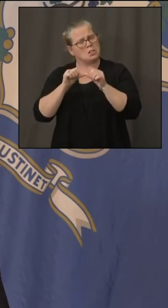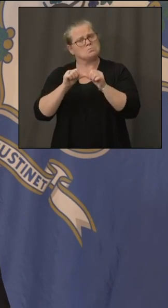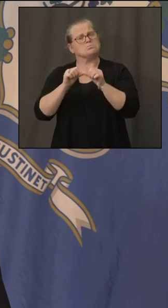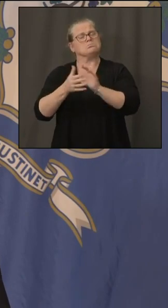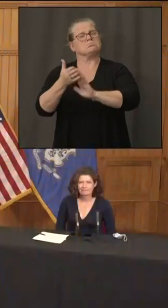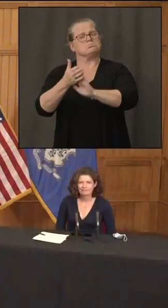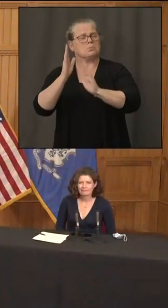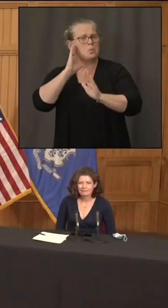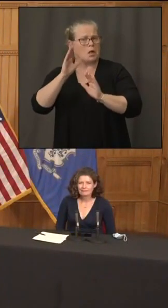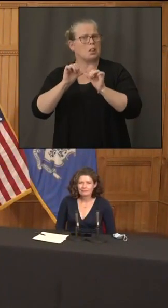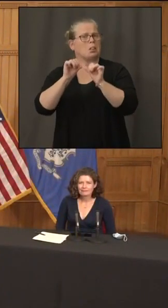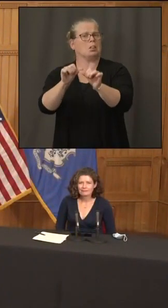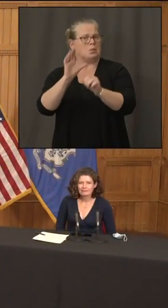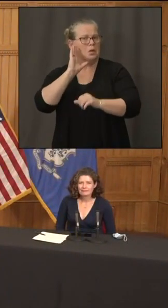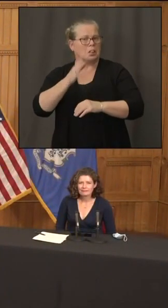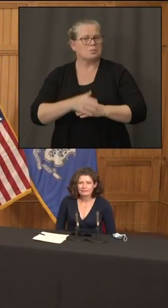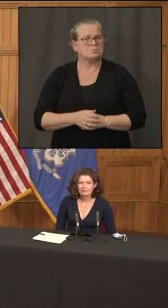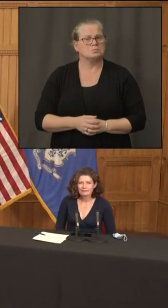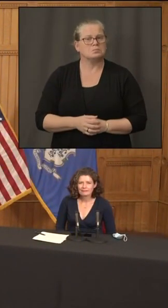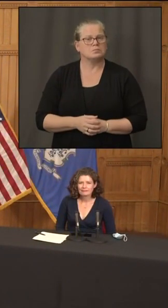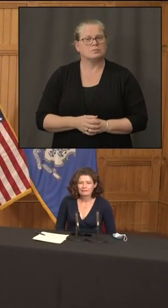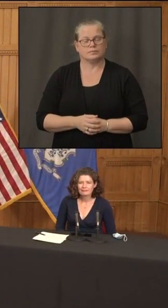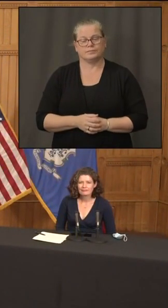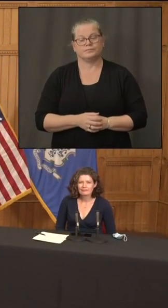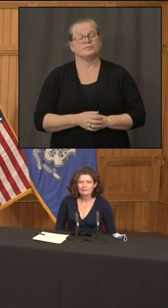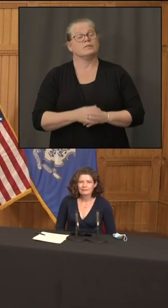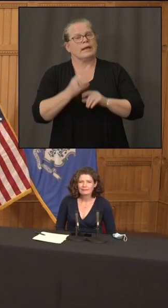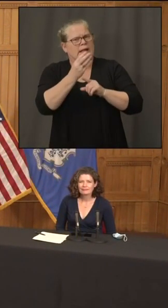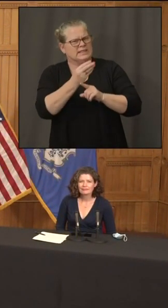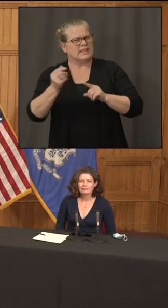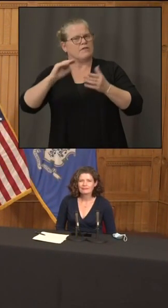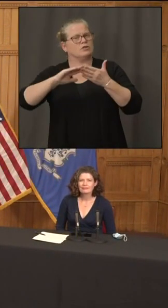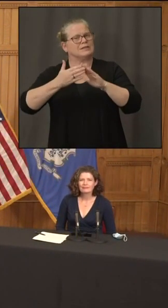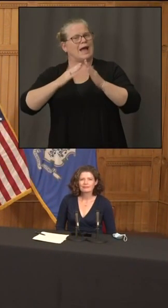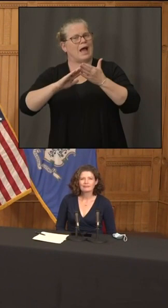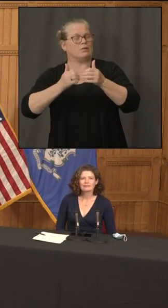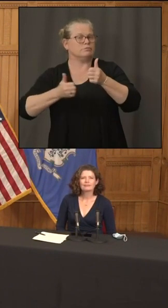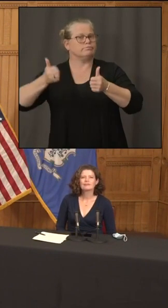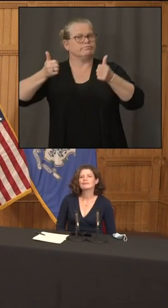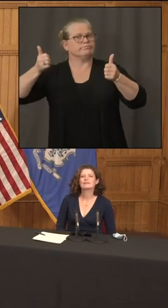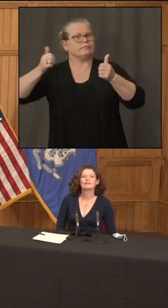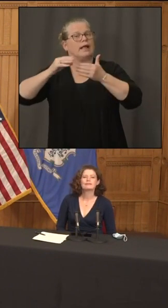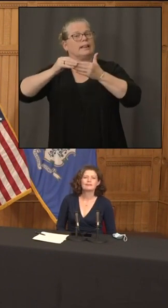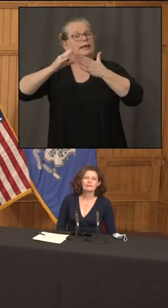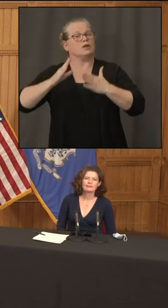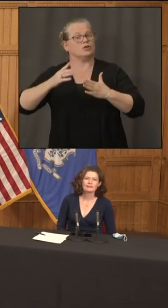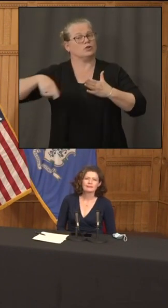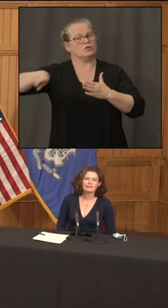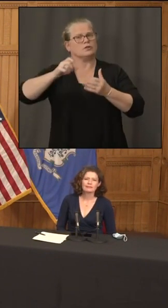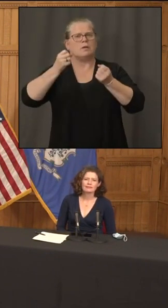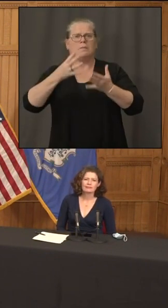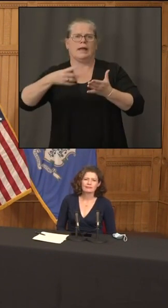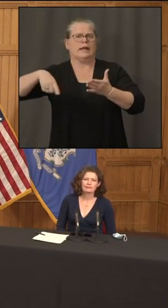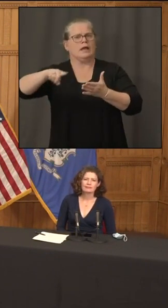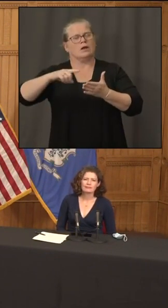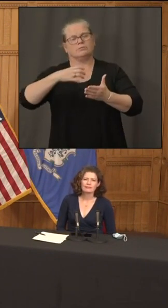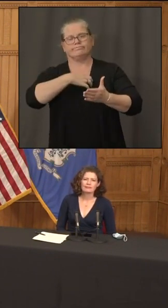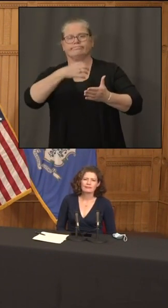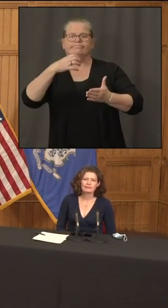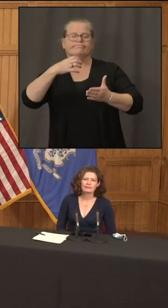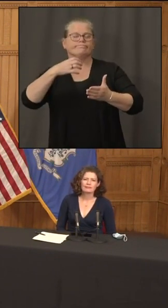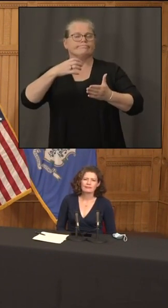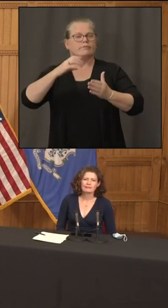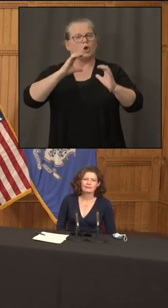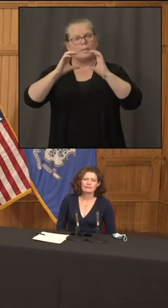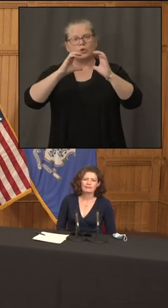uh and we've heard from a number of municipal leaders um many of them are saying that they are dissatisfied with the communication from